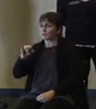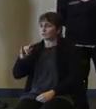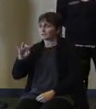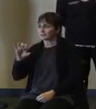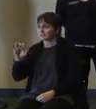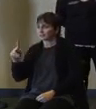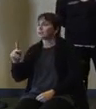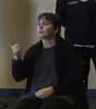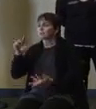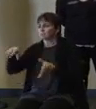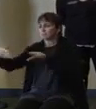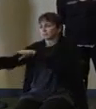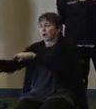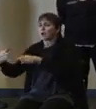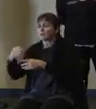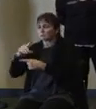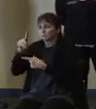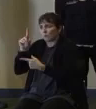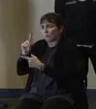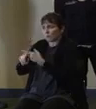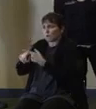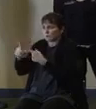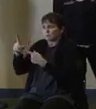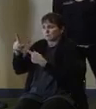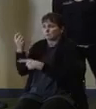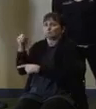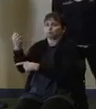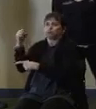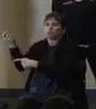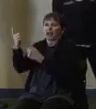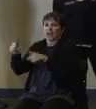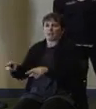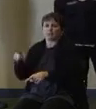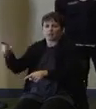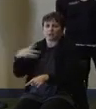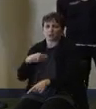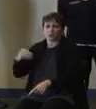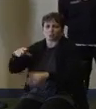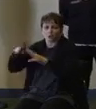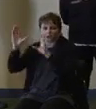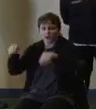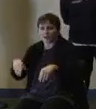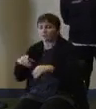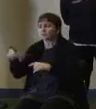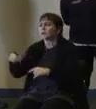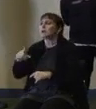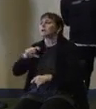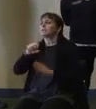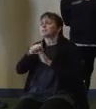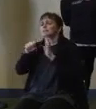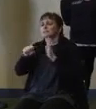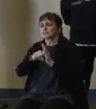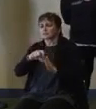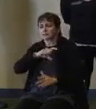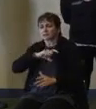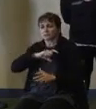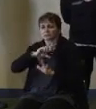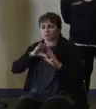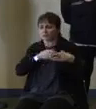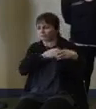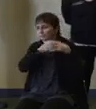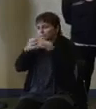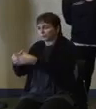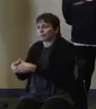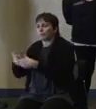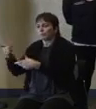at the Capitol. The State Police had the honor of escorting his family down to Washington, D.C. today, in